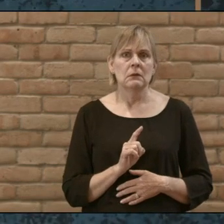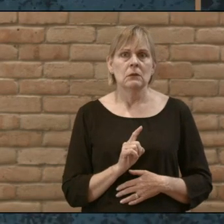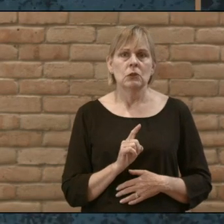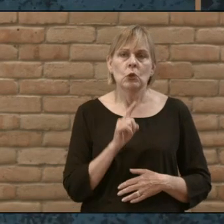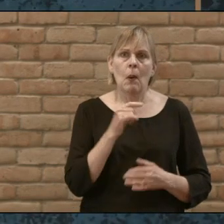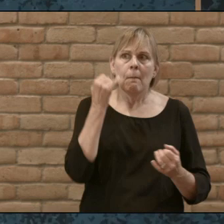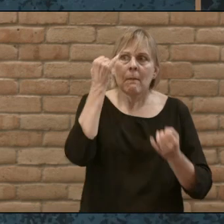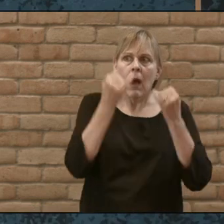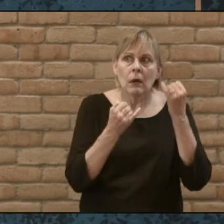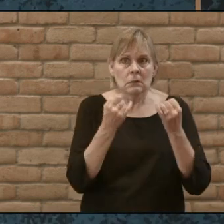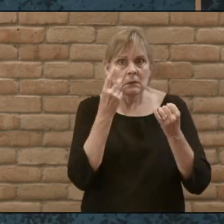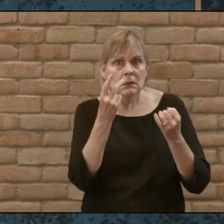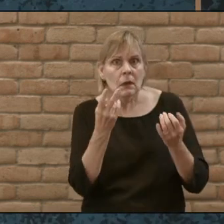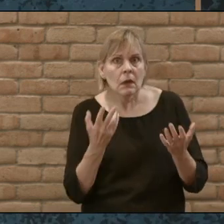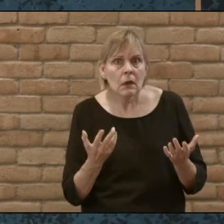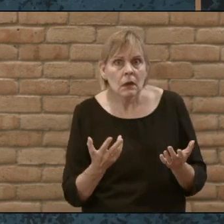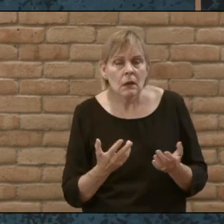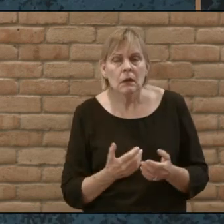if you look at this?